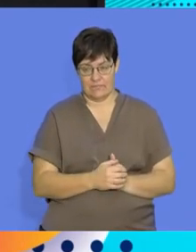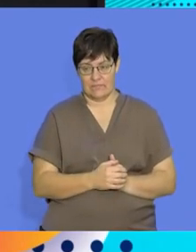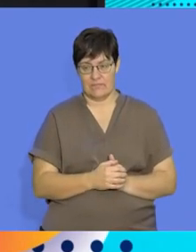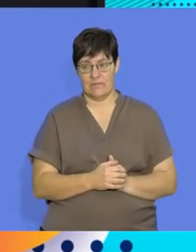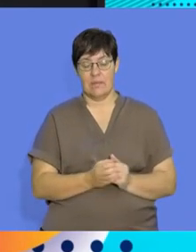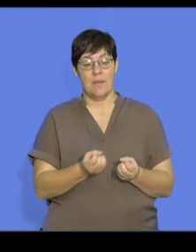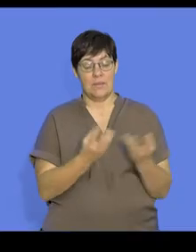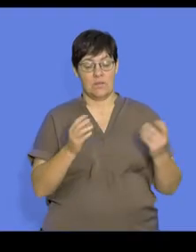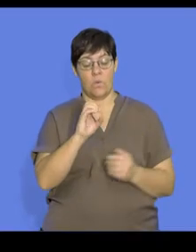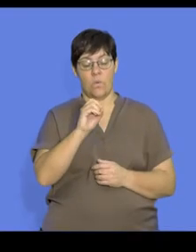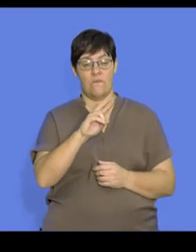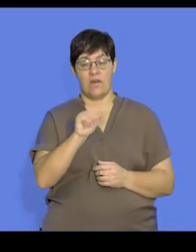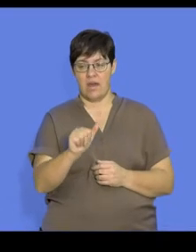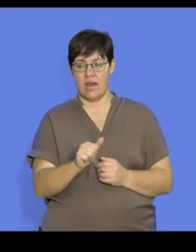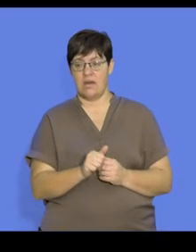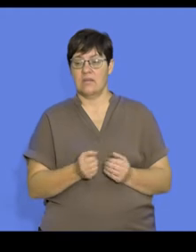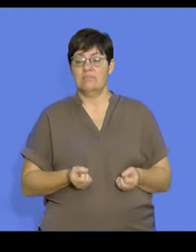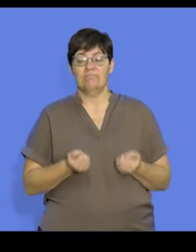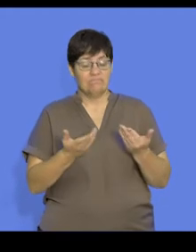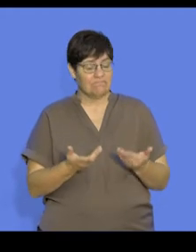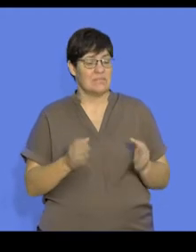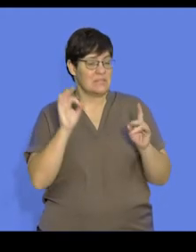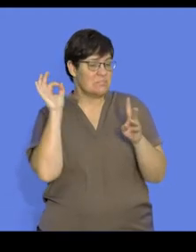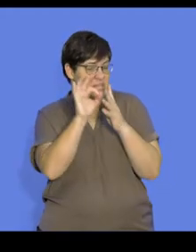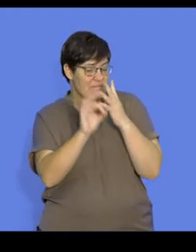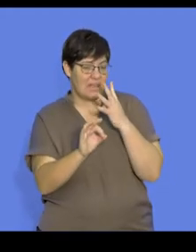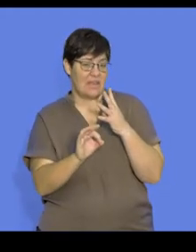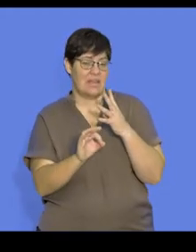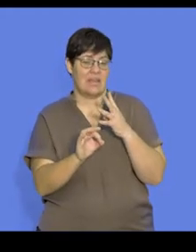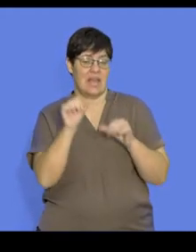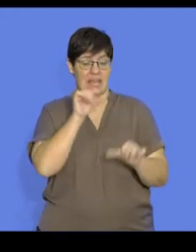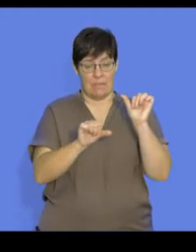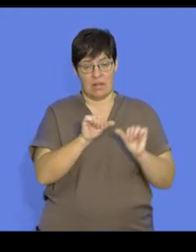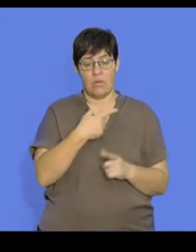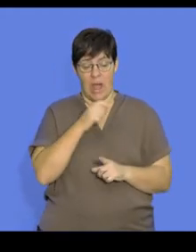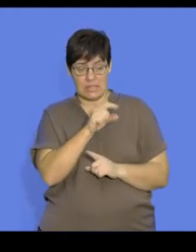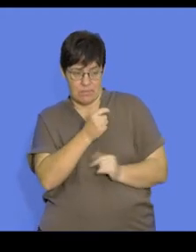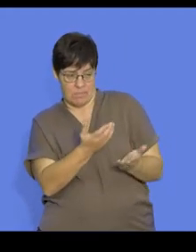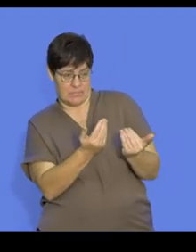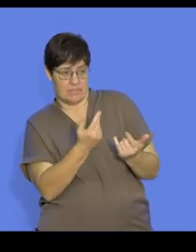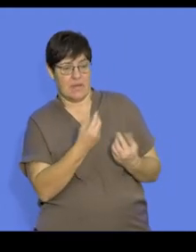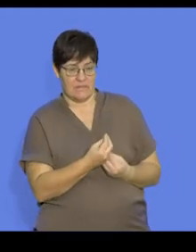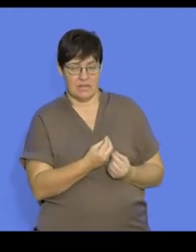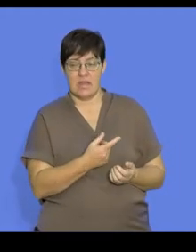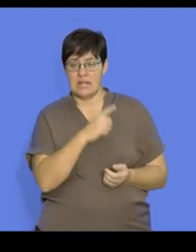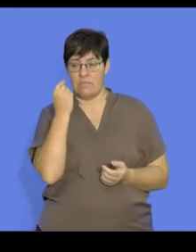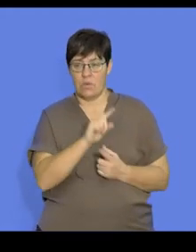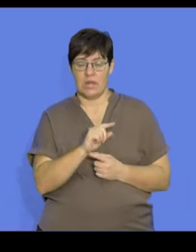You often see that the ovos secretes specific chemicals to attract the sperm and that process is called